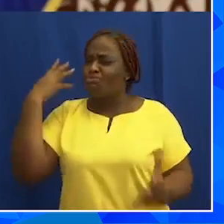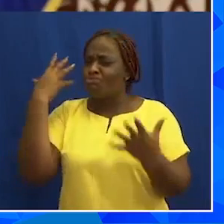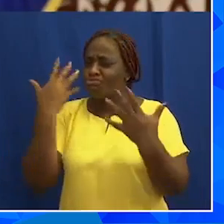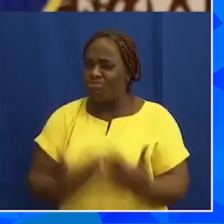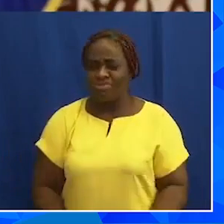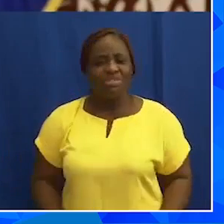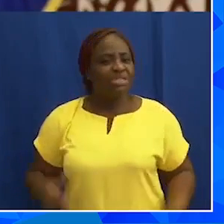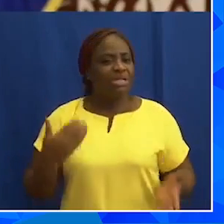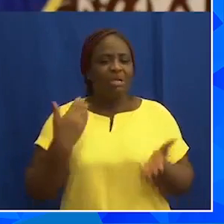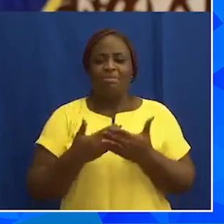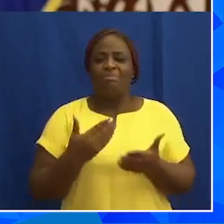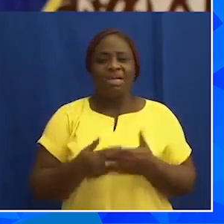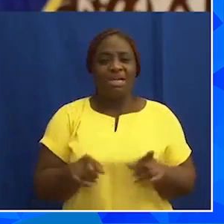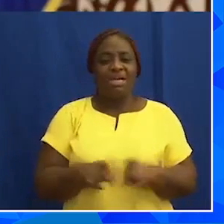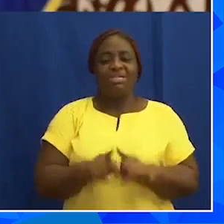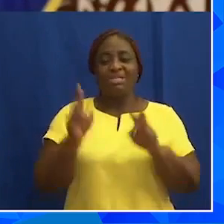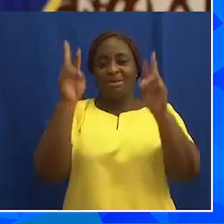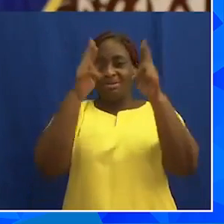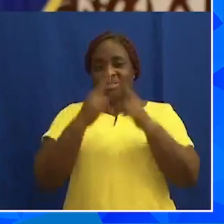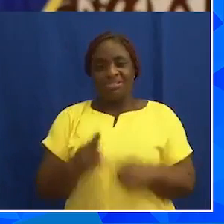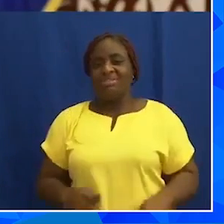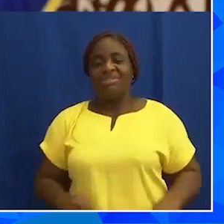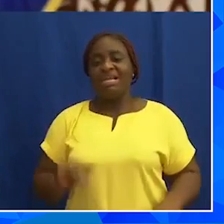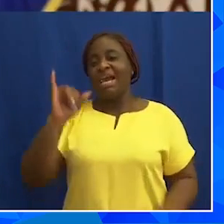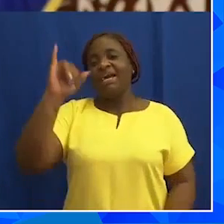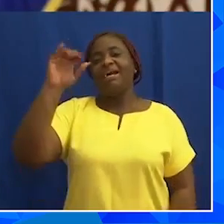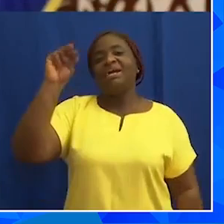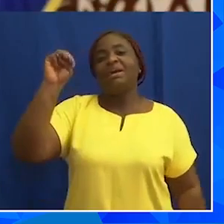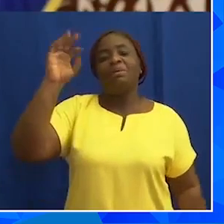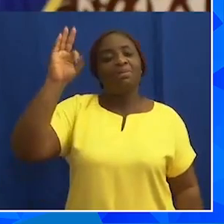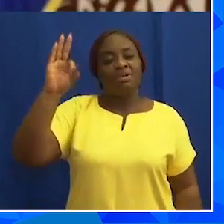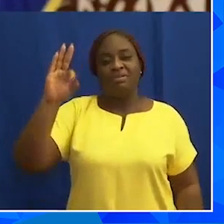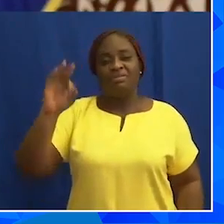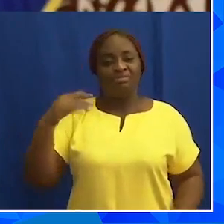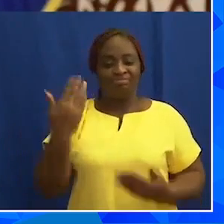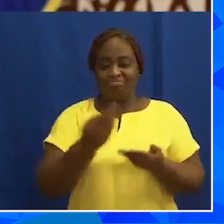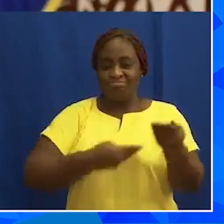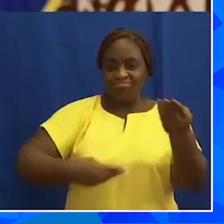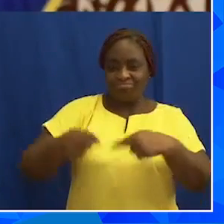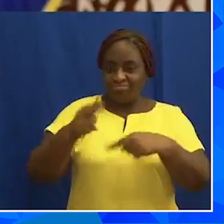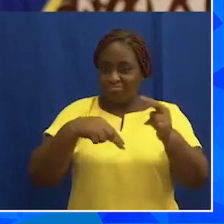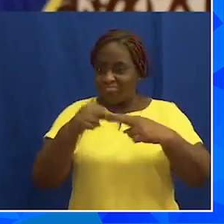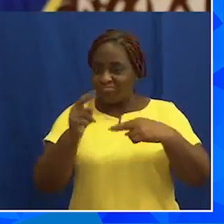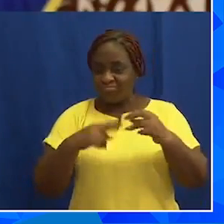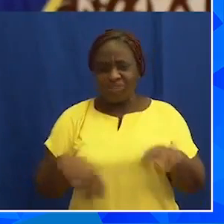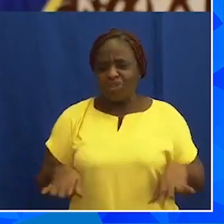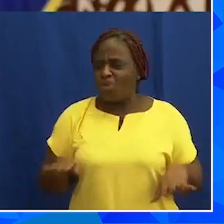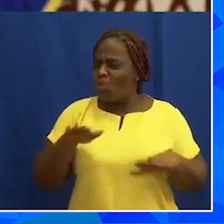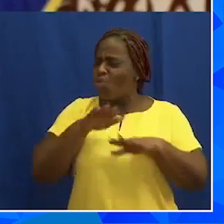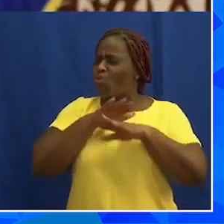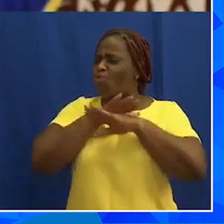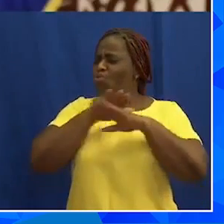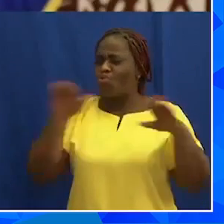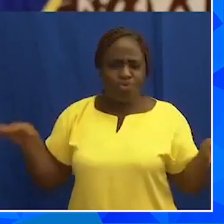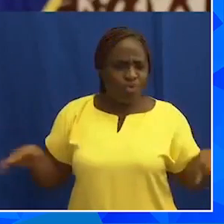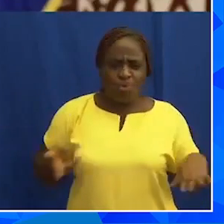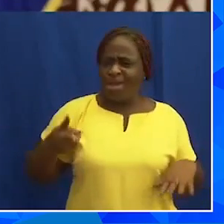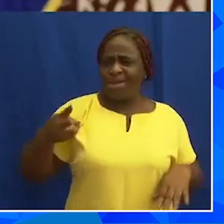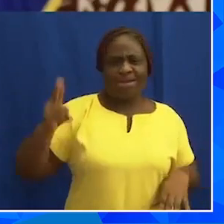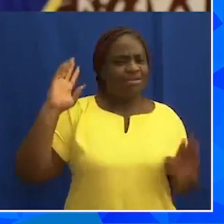as a result of our ongoing IMF negotiations. There will be no haircuts.